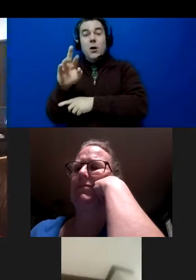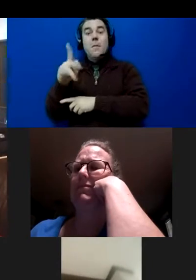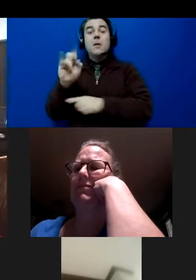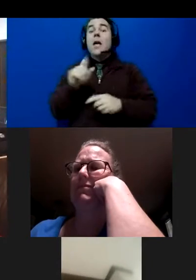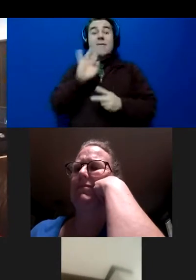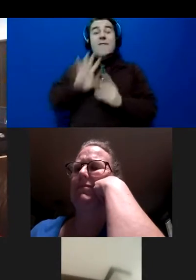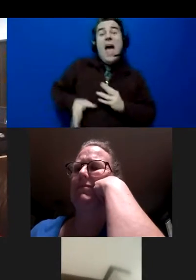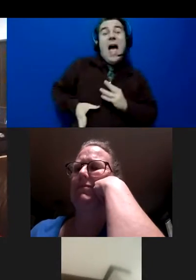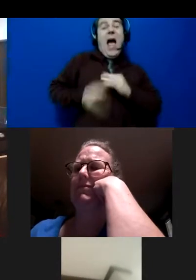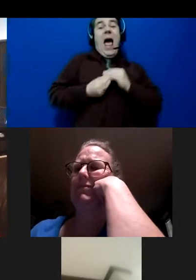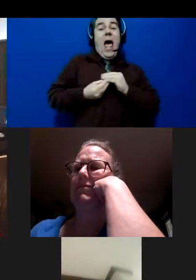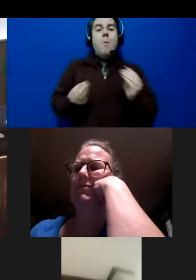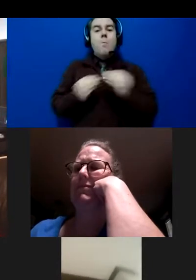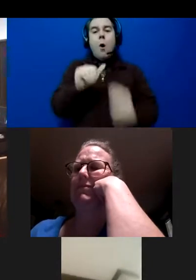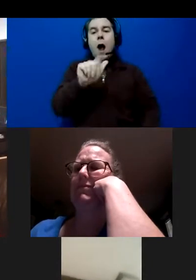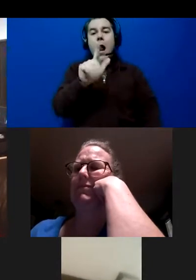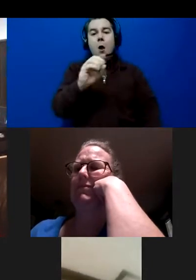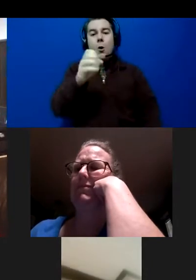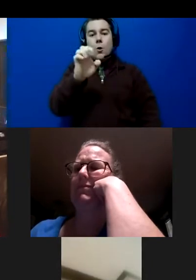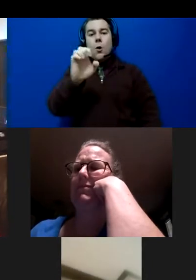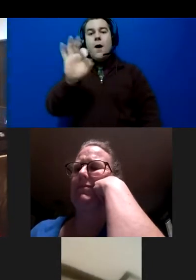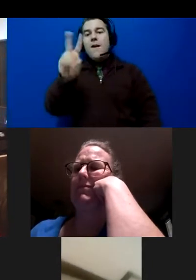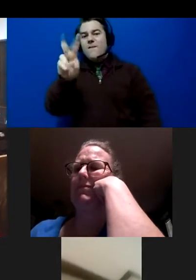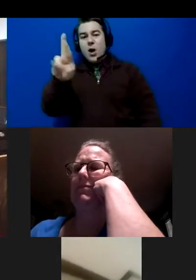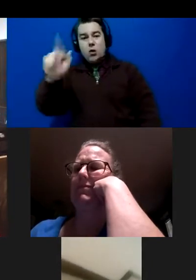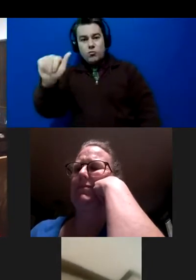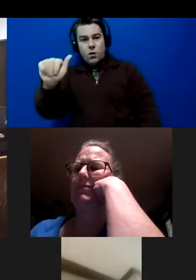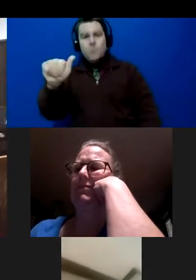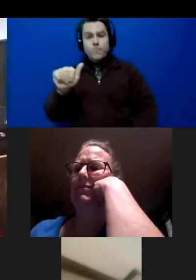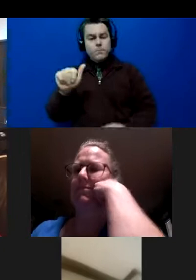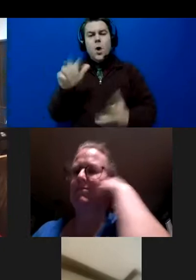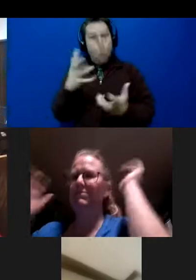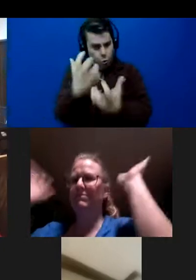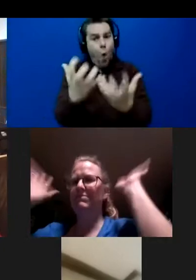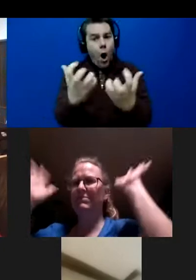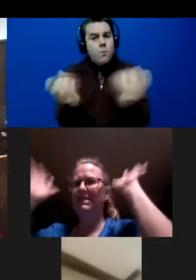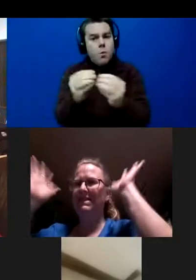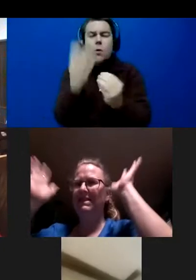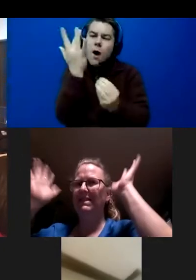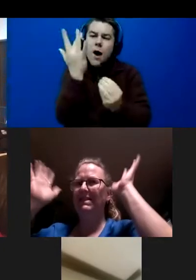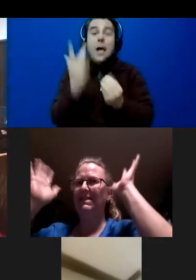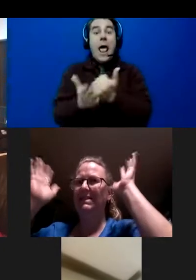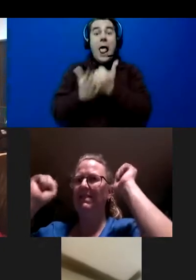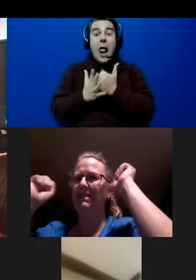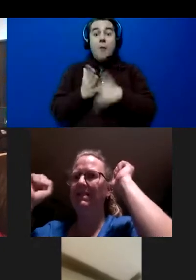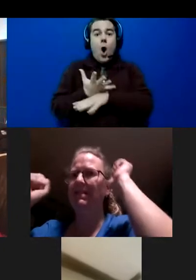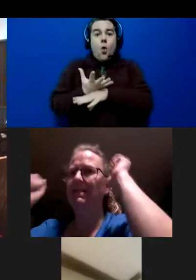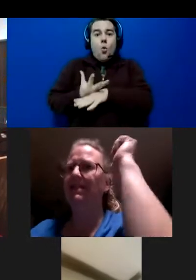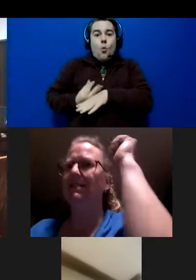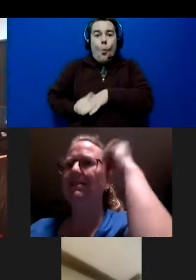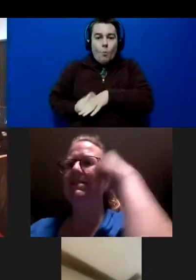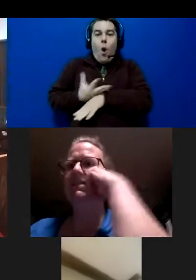So why do we want more aloe vera? Aloe vera helps with absorption. It is an amazing,